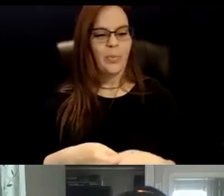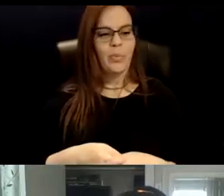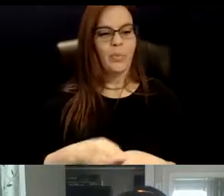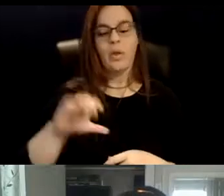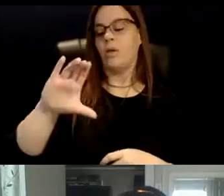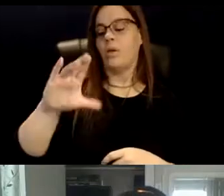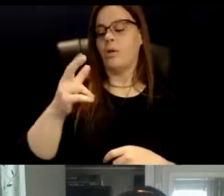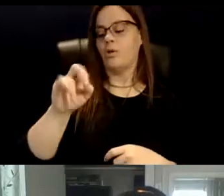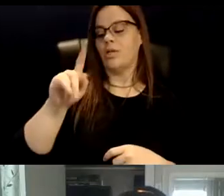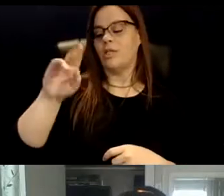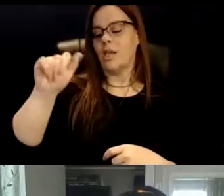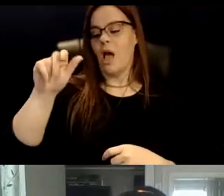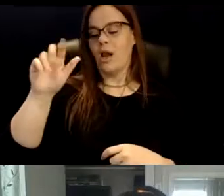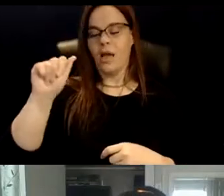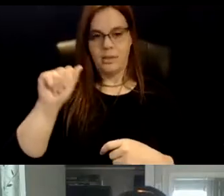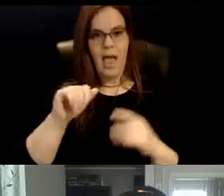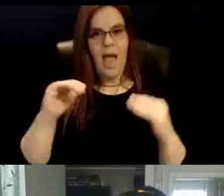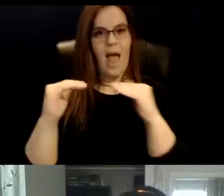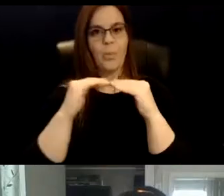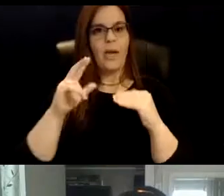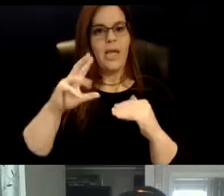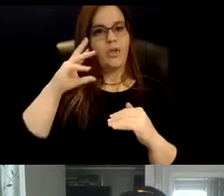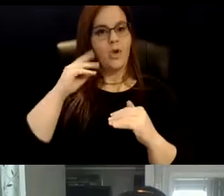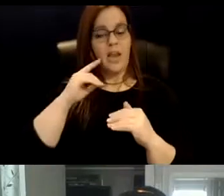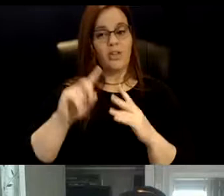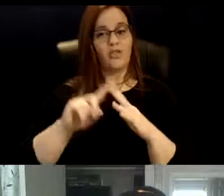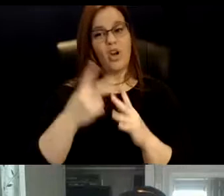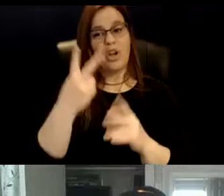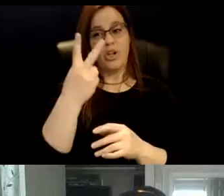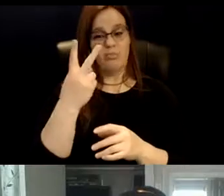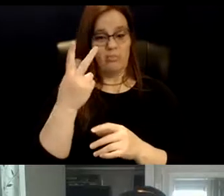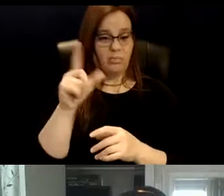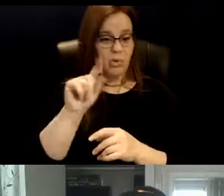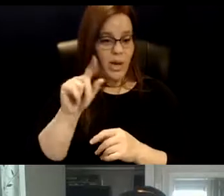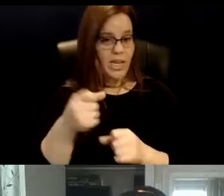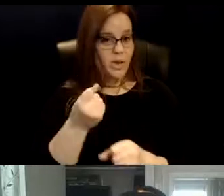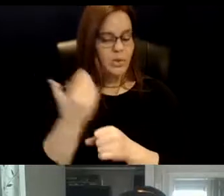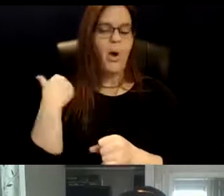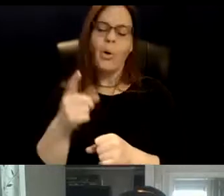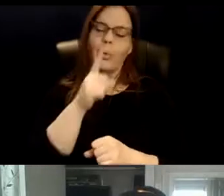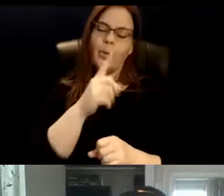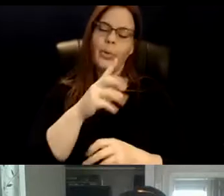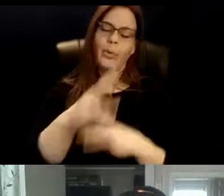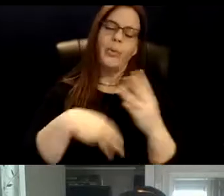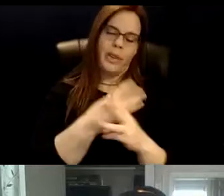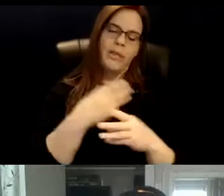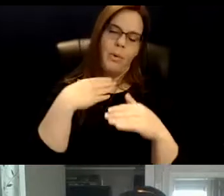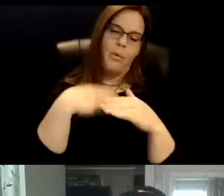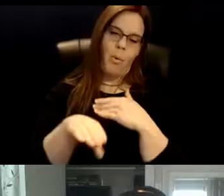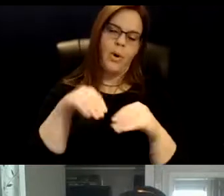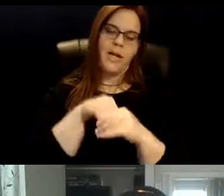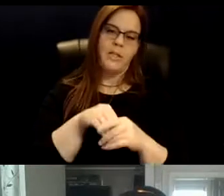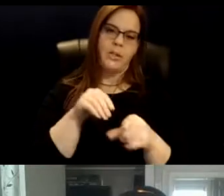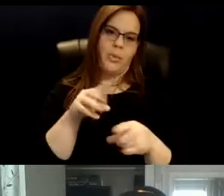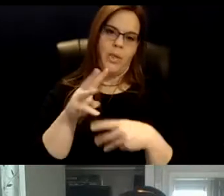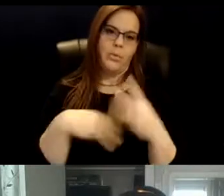Christiana's equity journey began nearly two decades ago, but in reality they were born into this work. As the granddaughter of a Black Panther